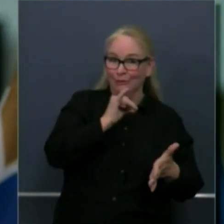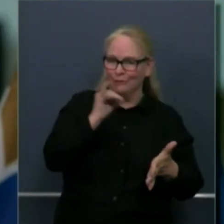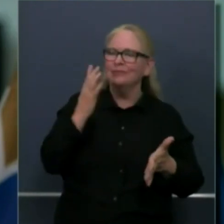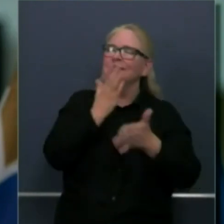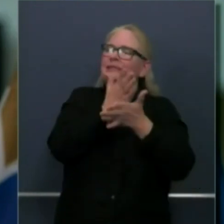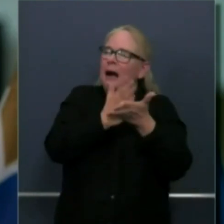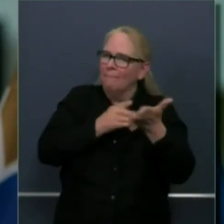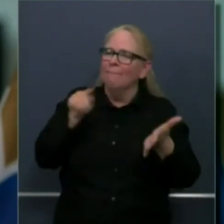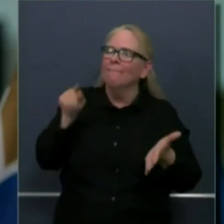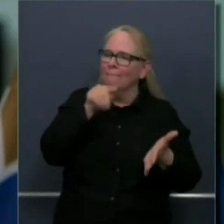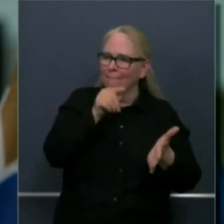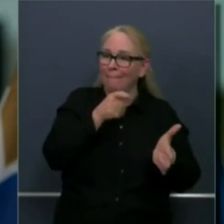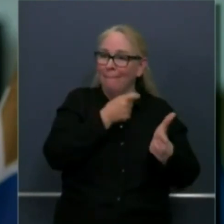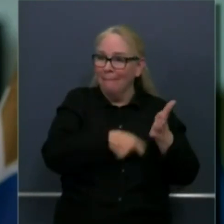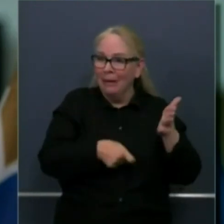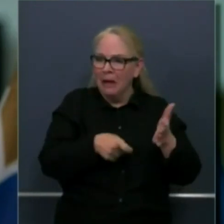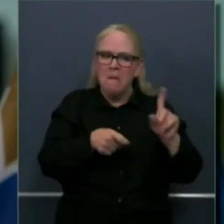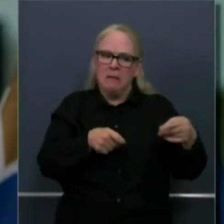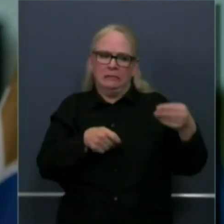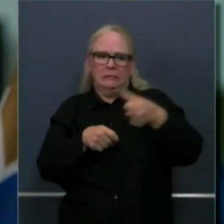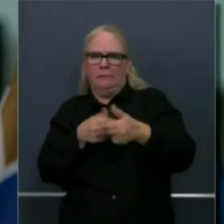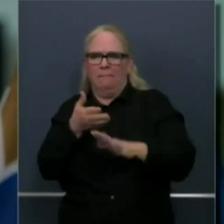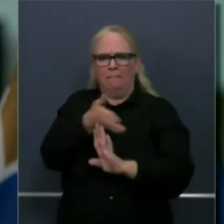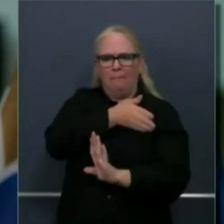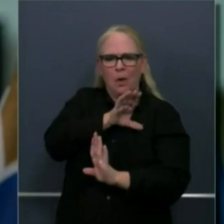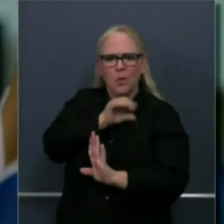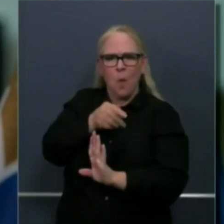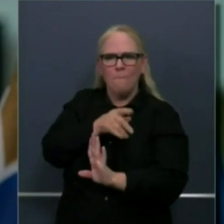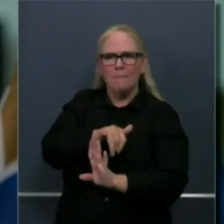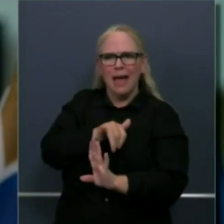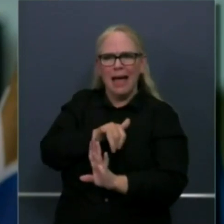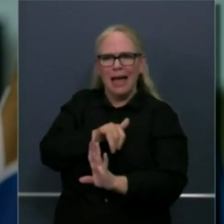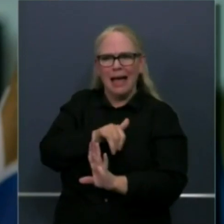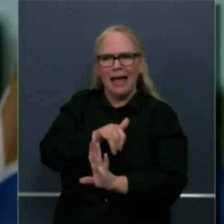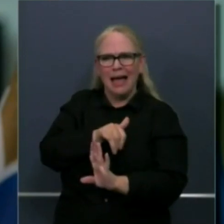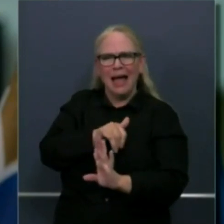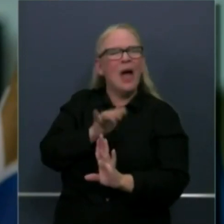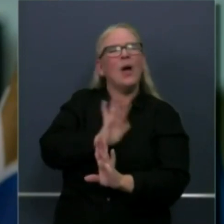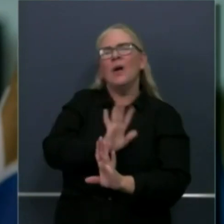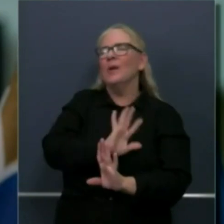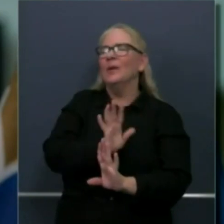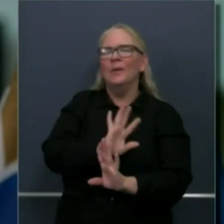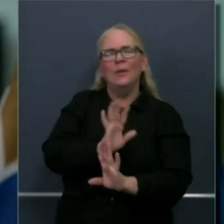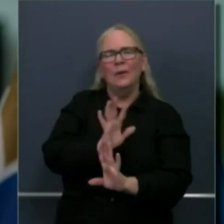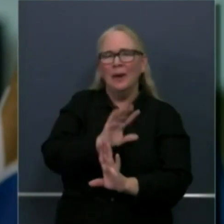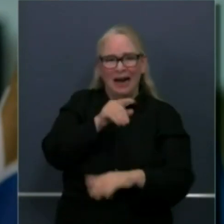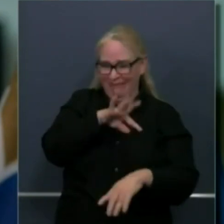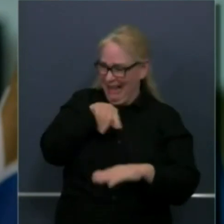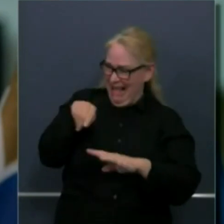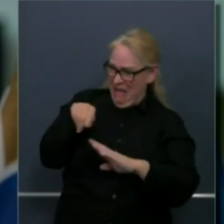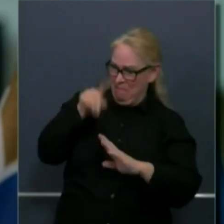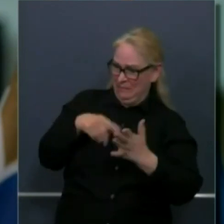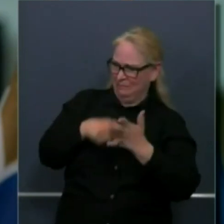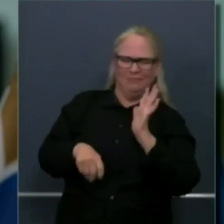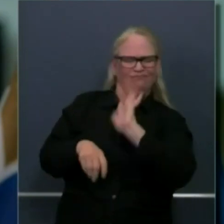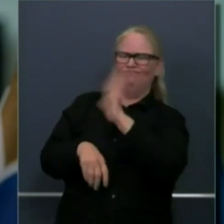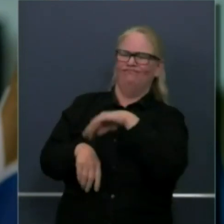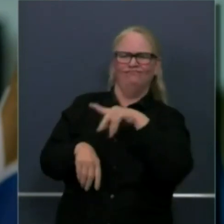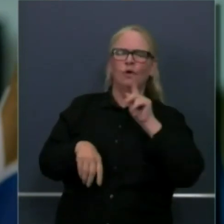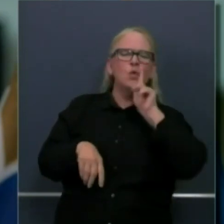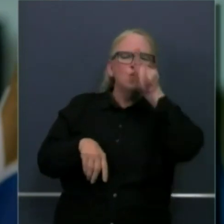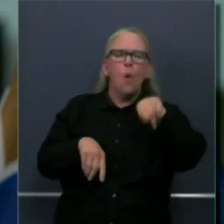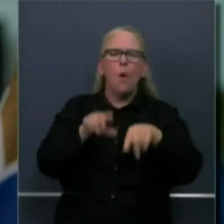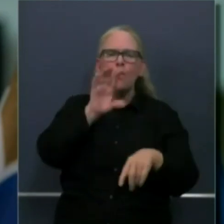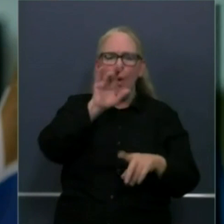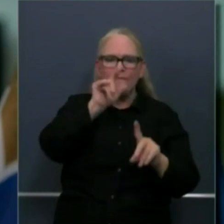encourage you or tell a friend encourage them to go to the COVID19 site to take a look at the availability of the